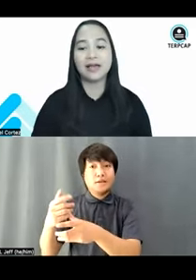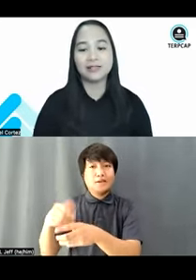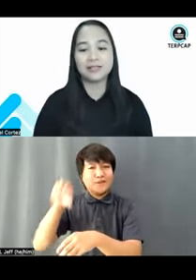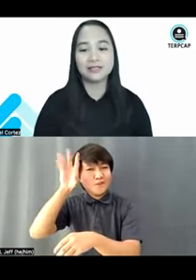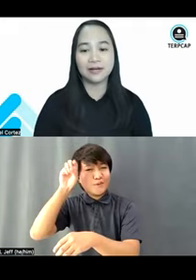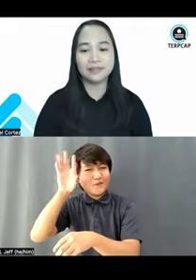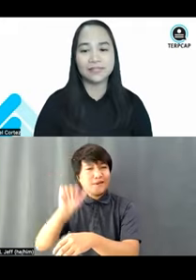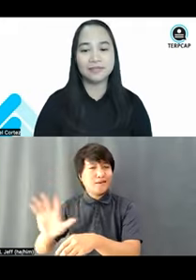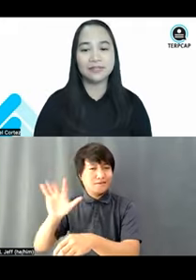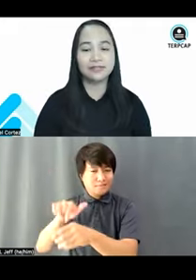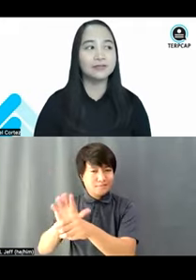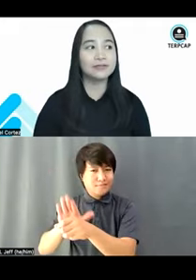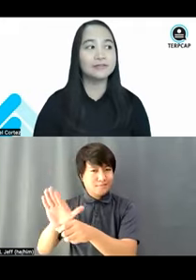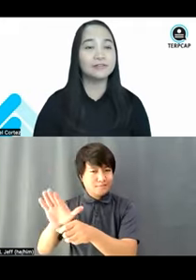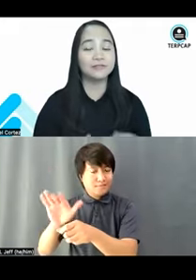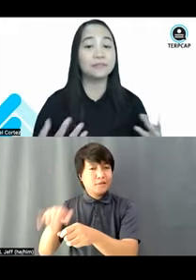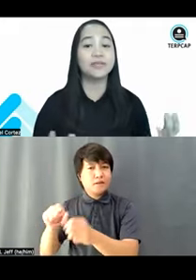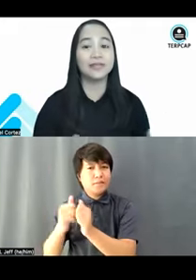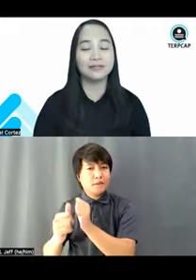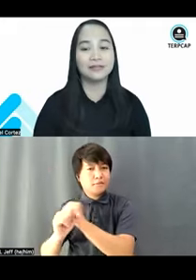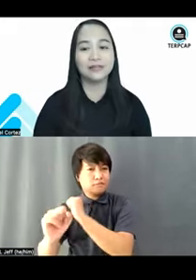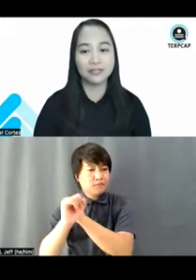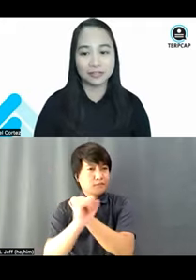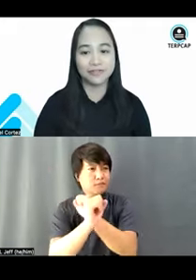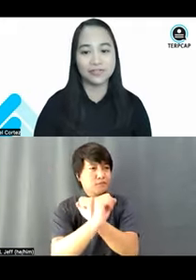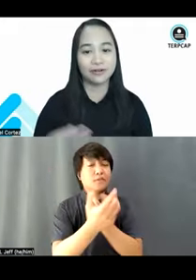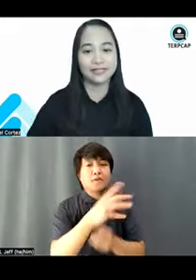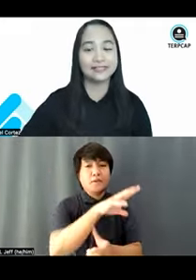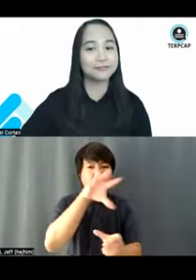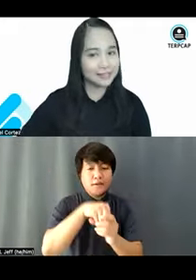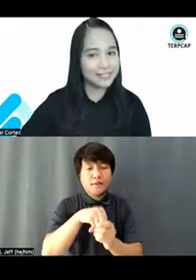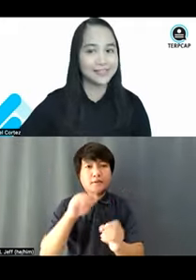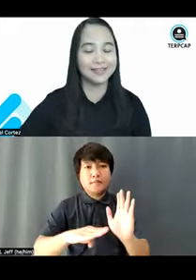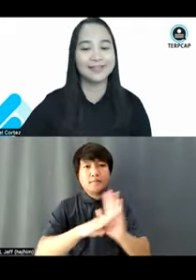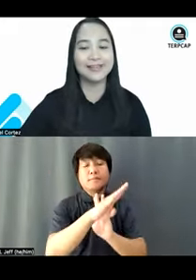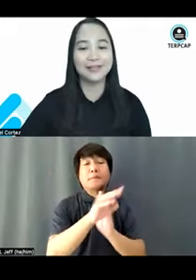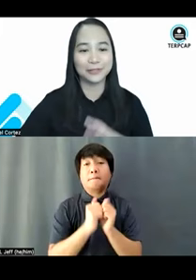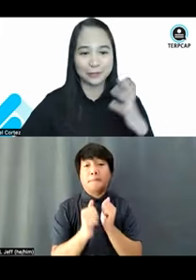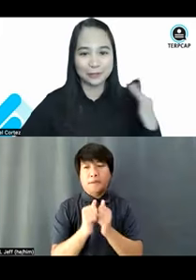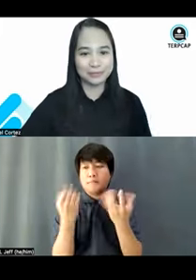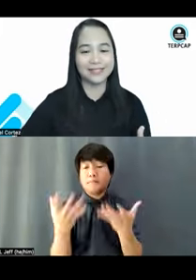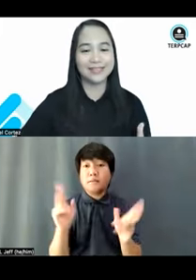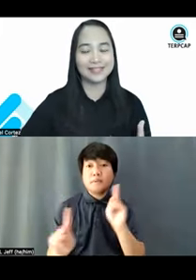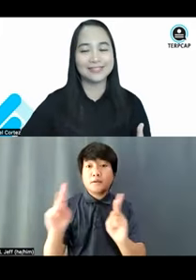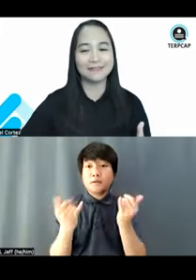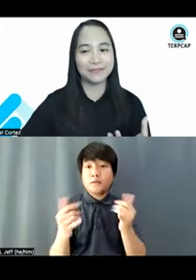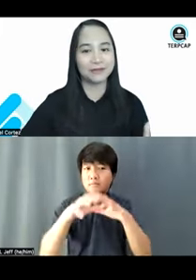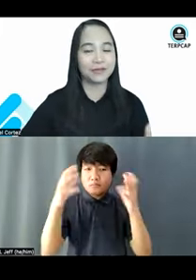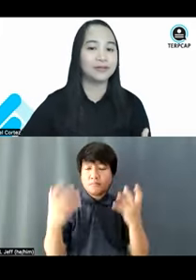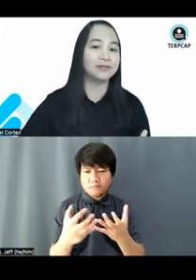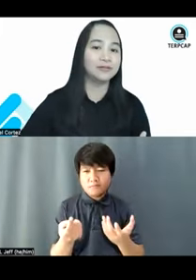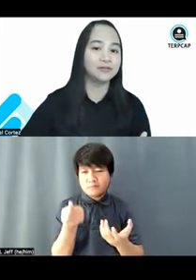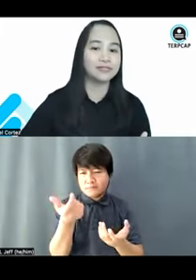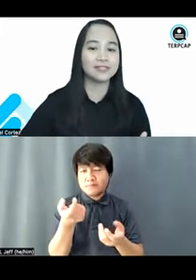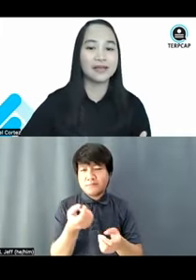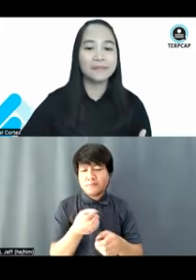as disability-inclusive development and initiatives are increasing globally. And that's a very,